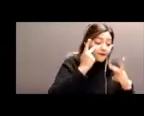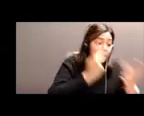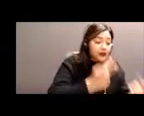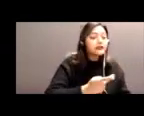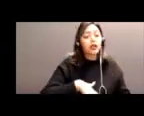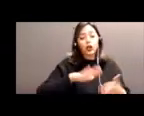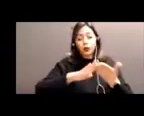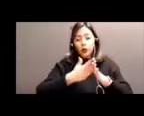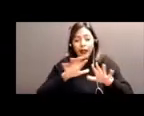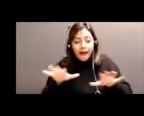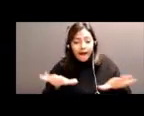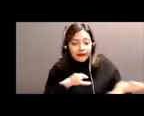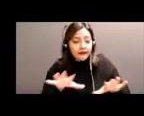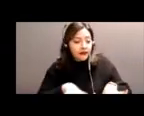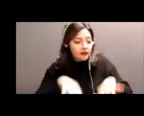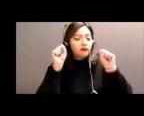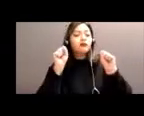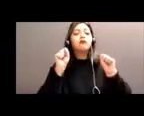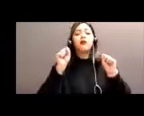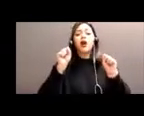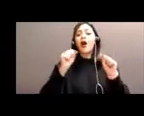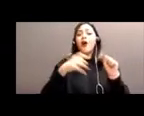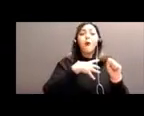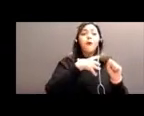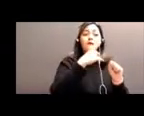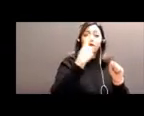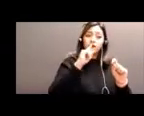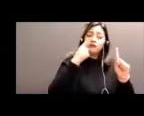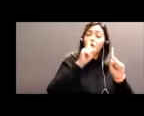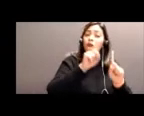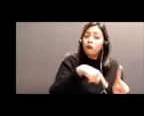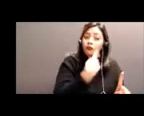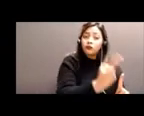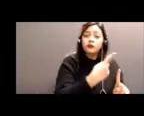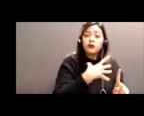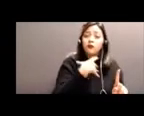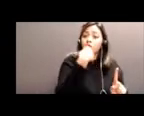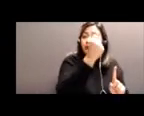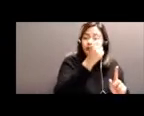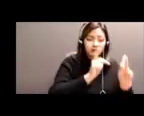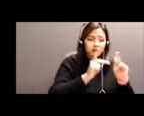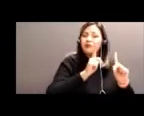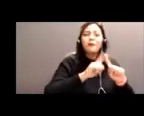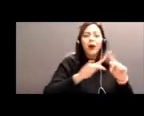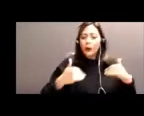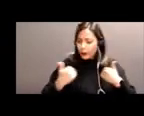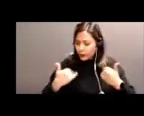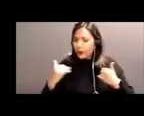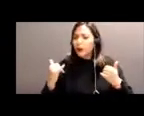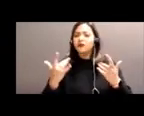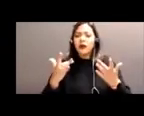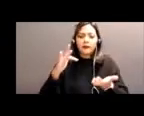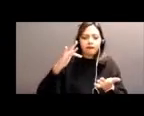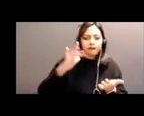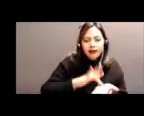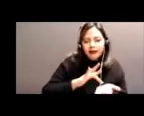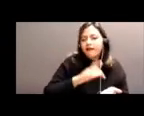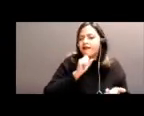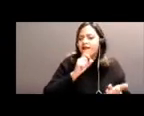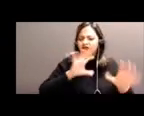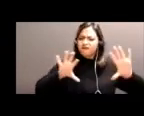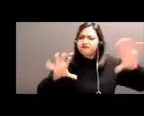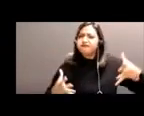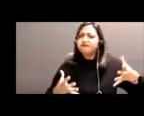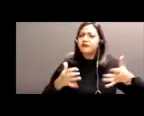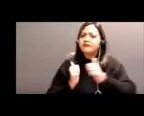together many generations. I know when I sit with family and on Palo trails in different